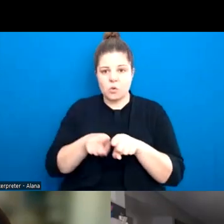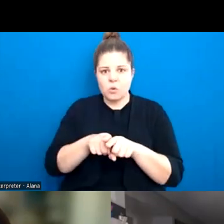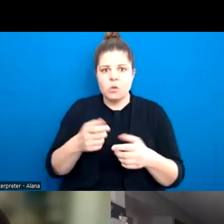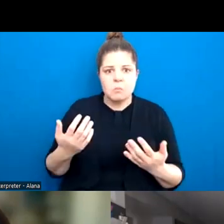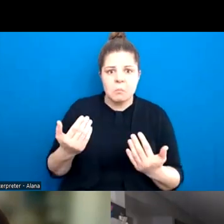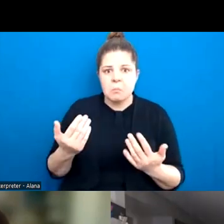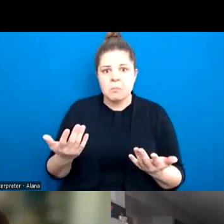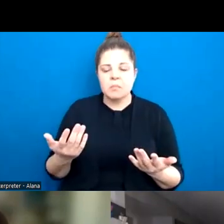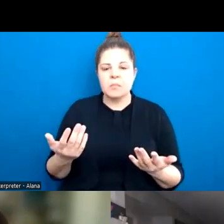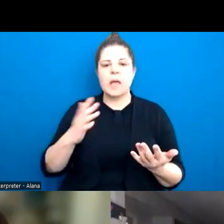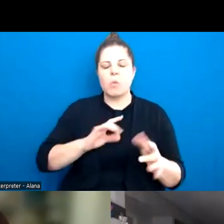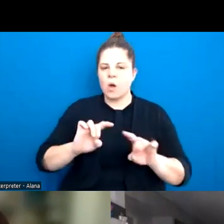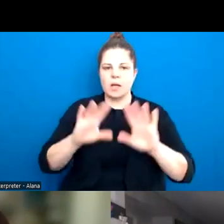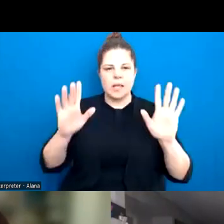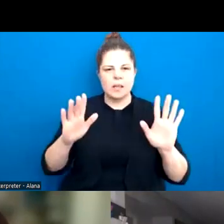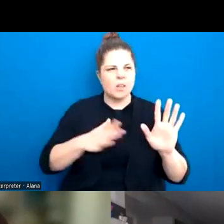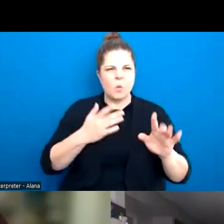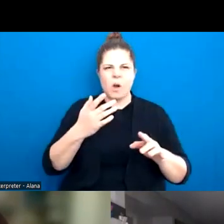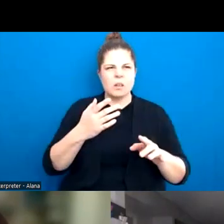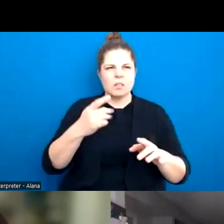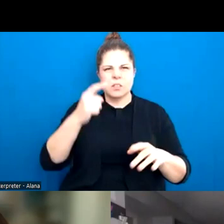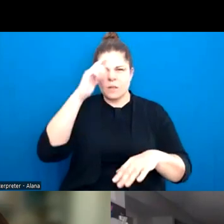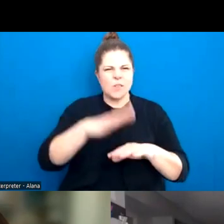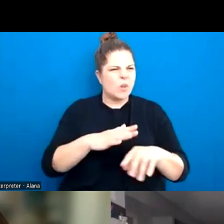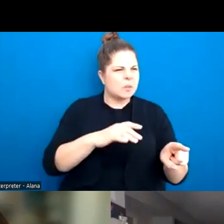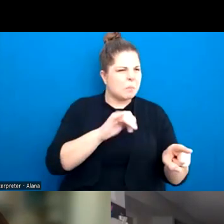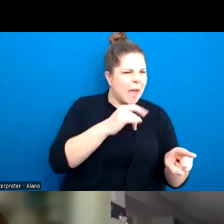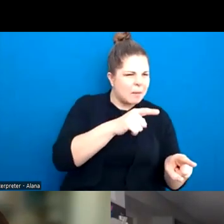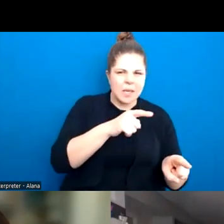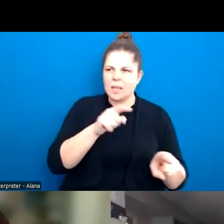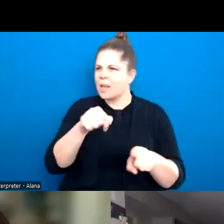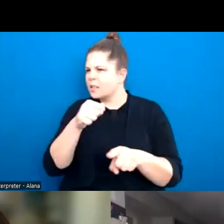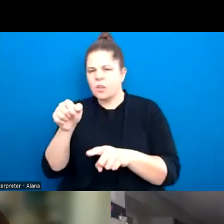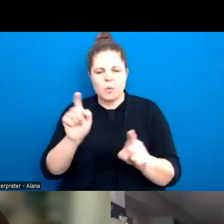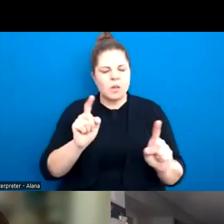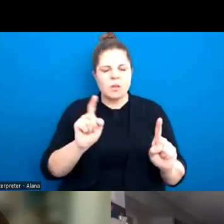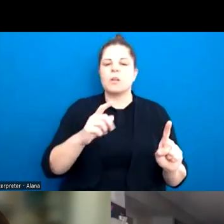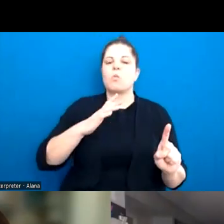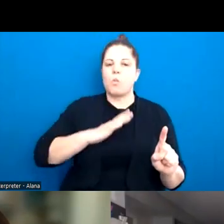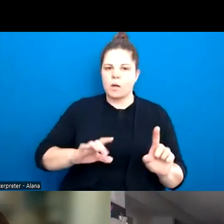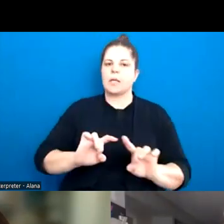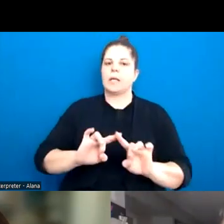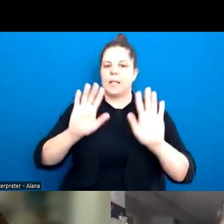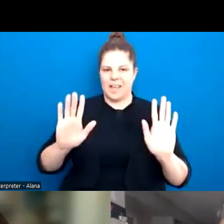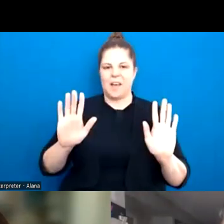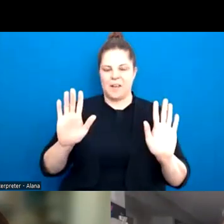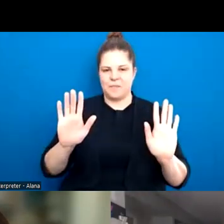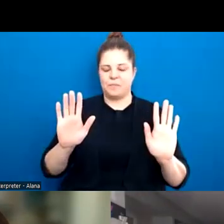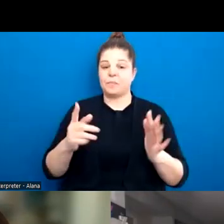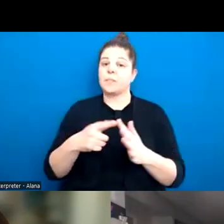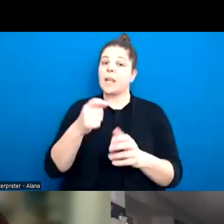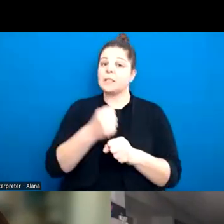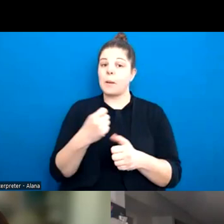clear, like don't confuse us with maybes and gray areas, make it really, really clear, set it out. A good example is alcohol.